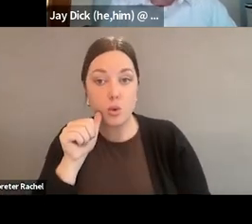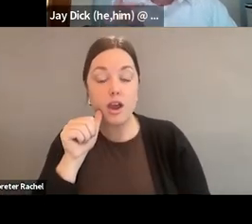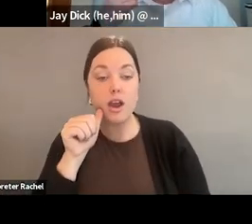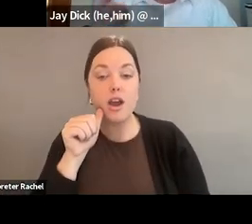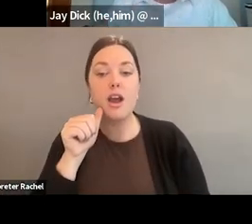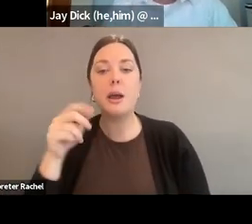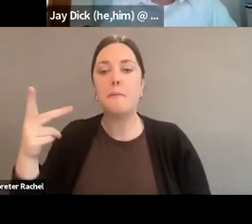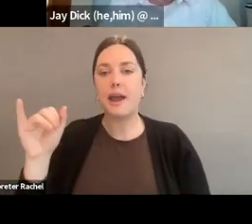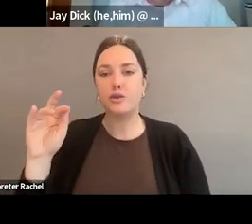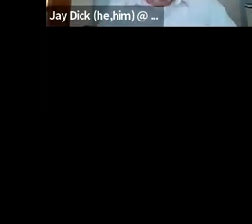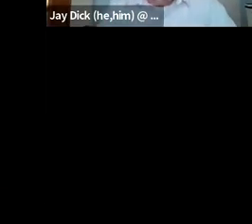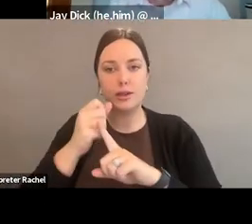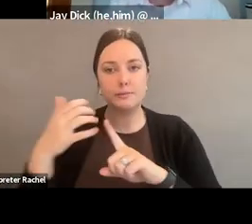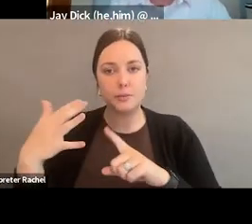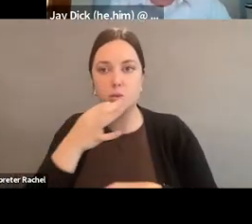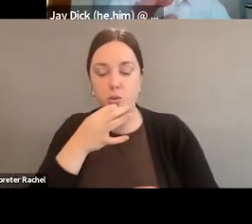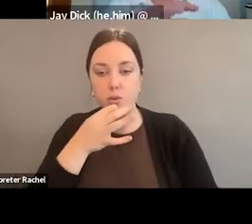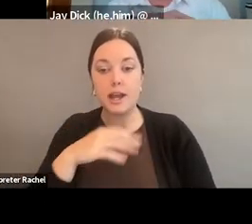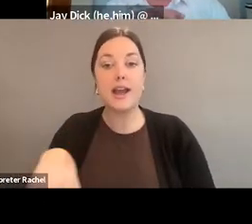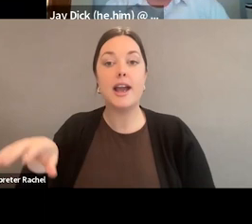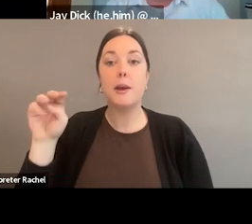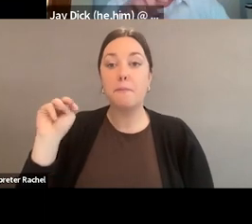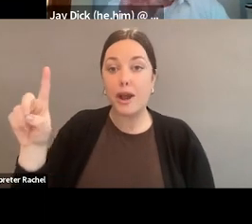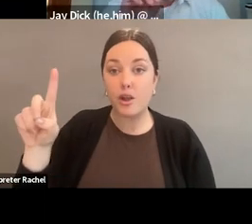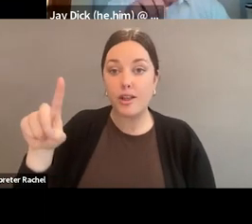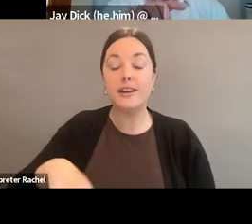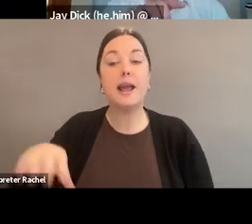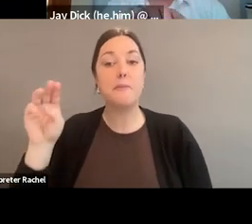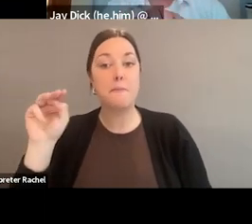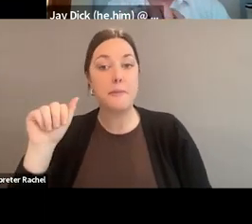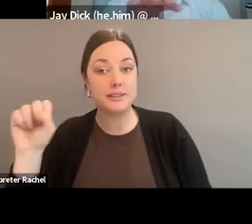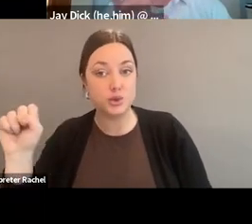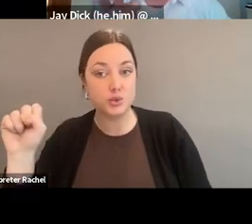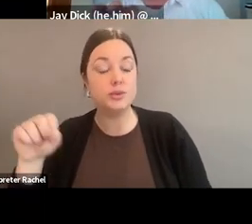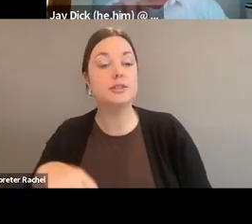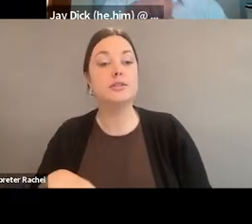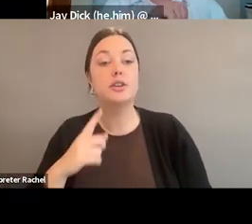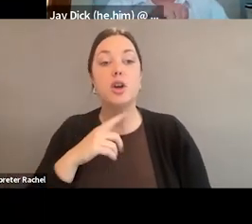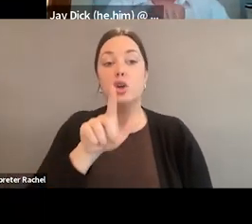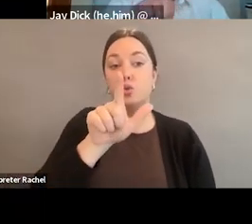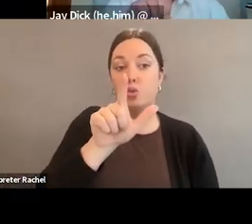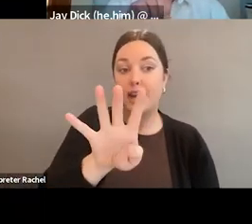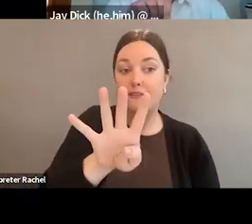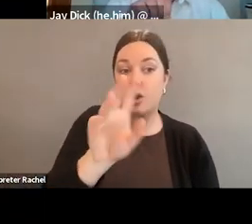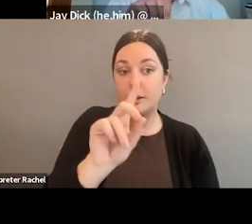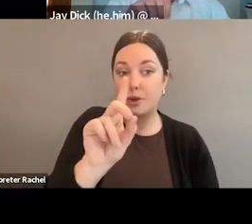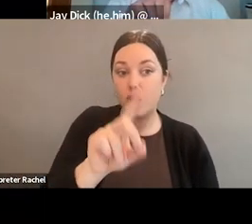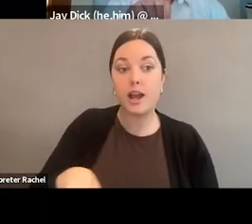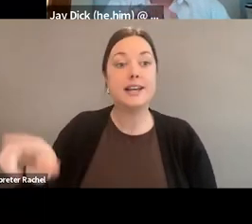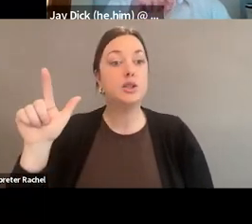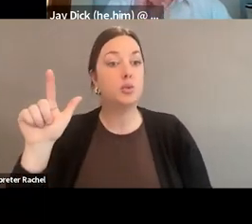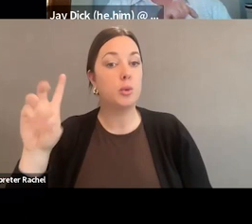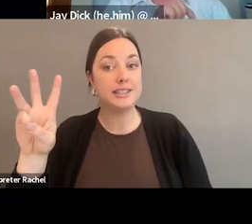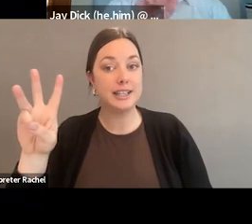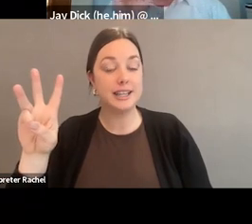about that, in Maryland and in Massachusetts. So, overall, we have a 24-26 split with our